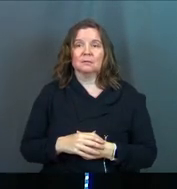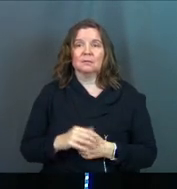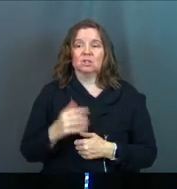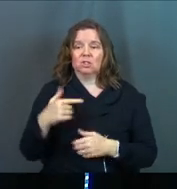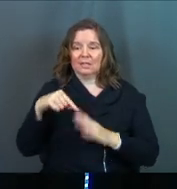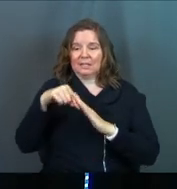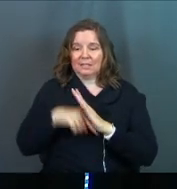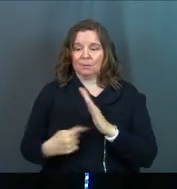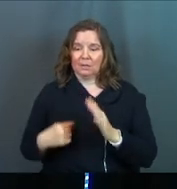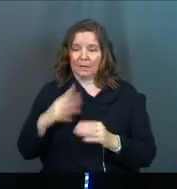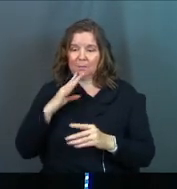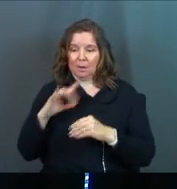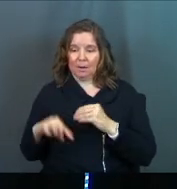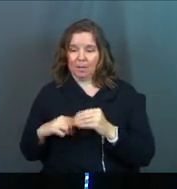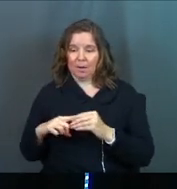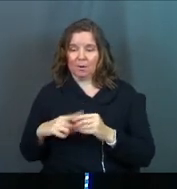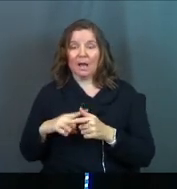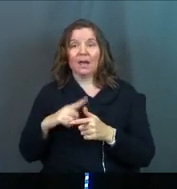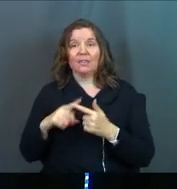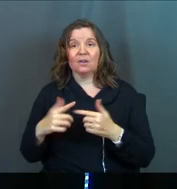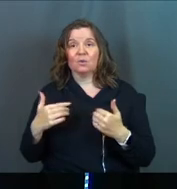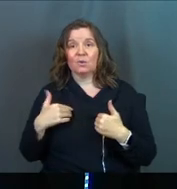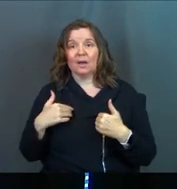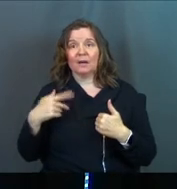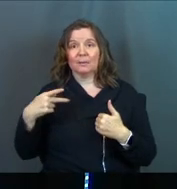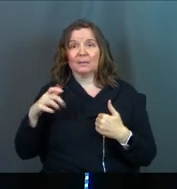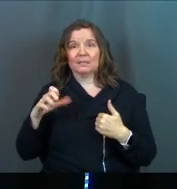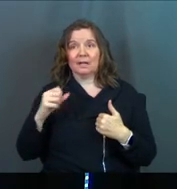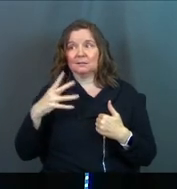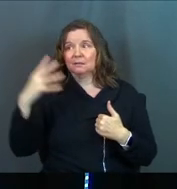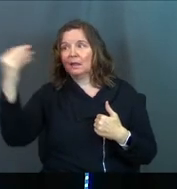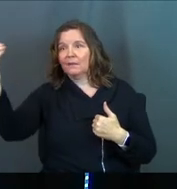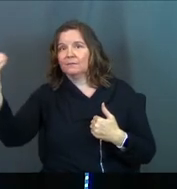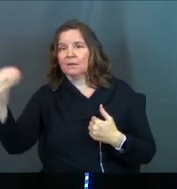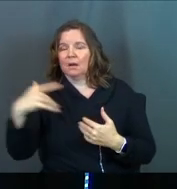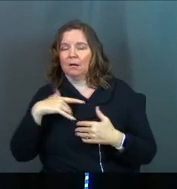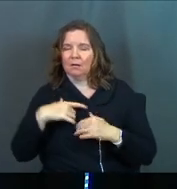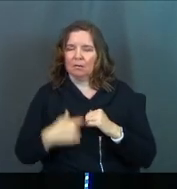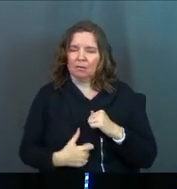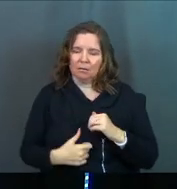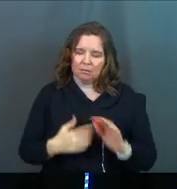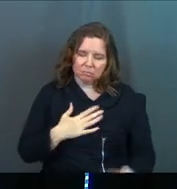just the deep ones I'm talking about, and then you had to PCS, and it broke your heart.